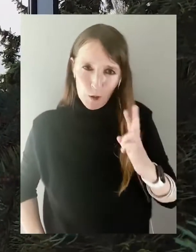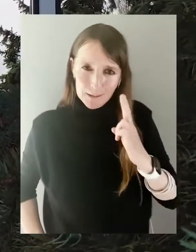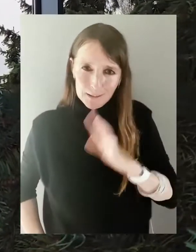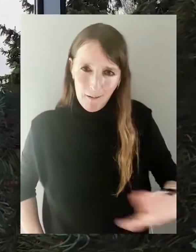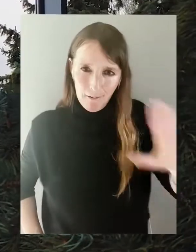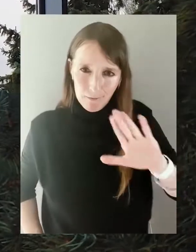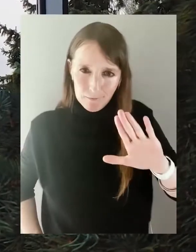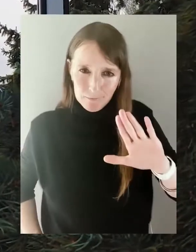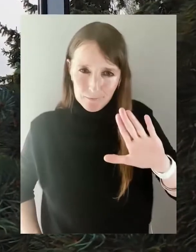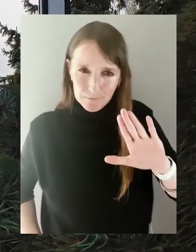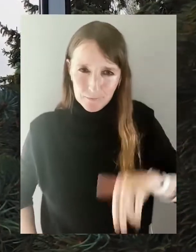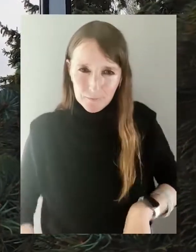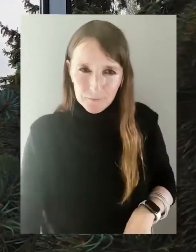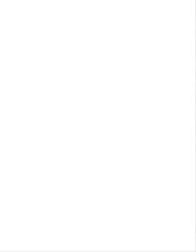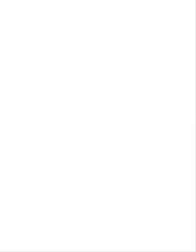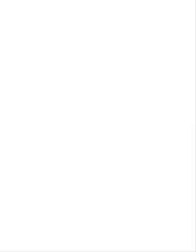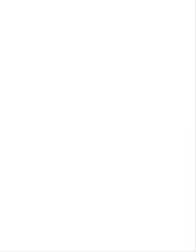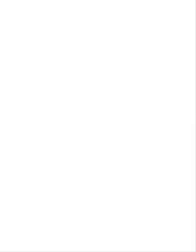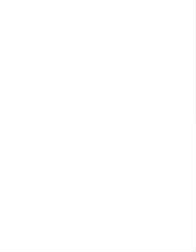Kyrgyzstan.